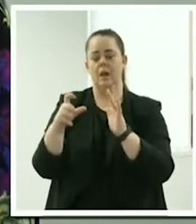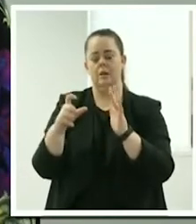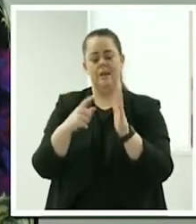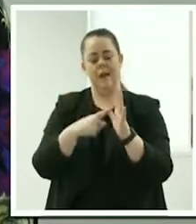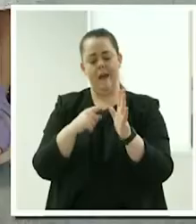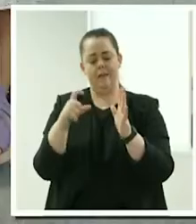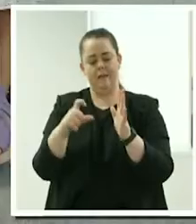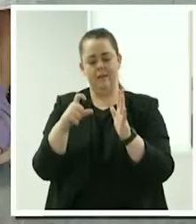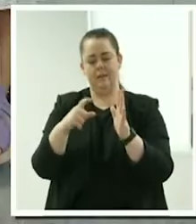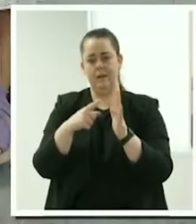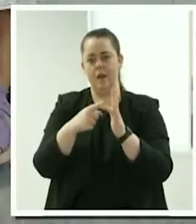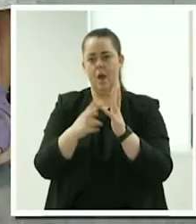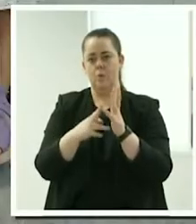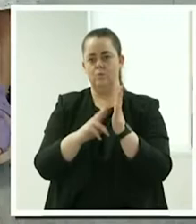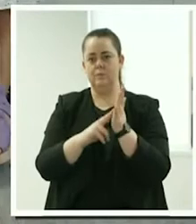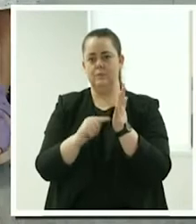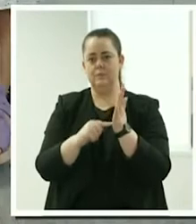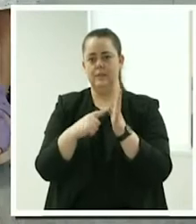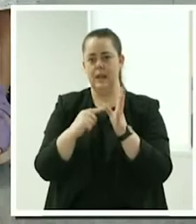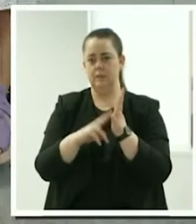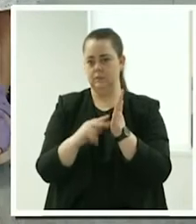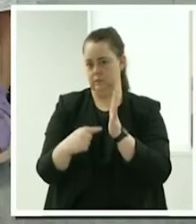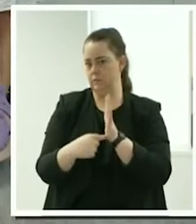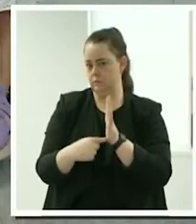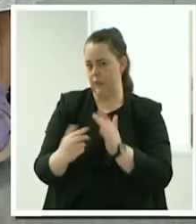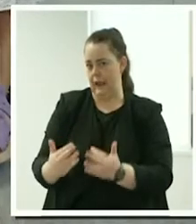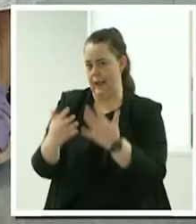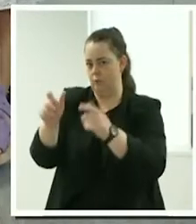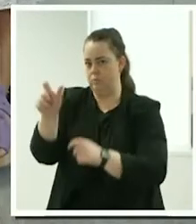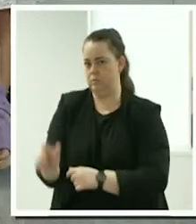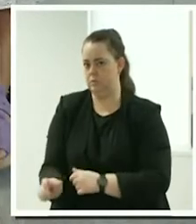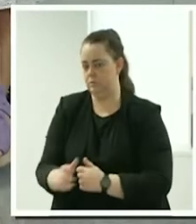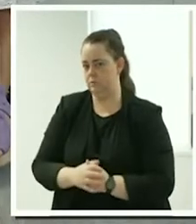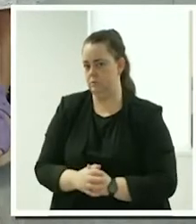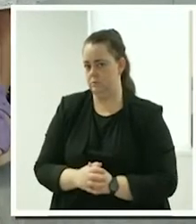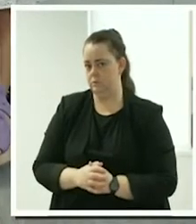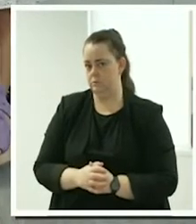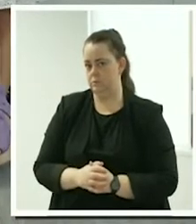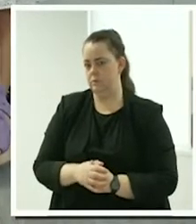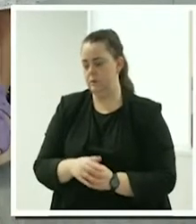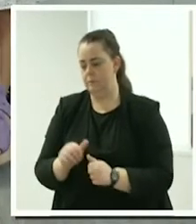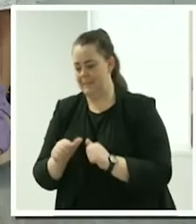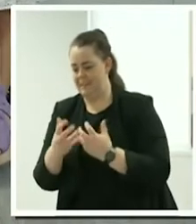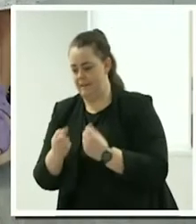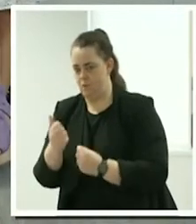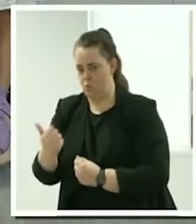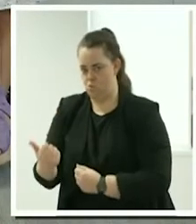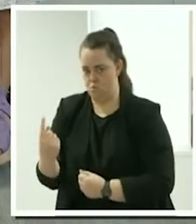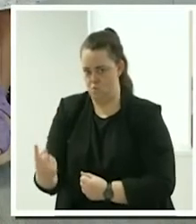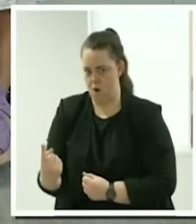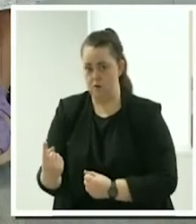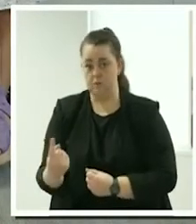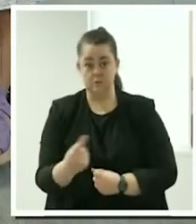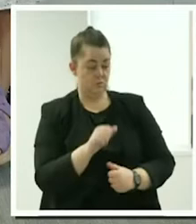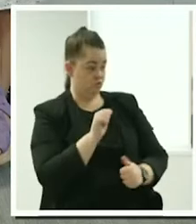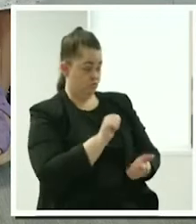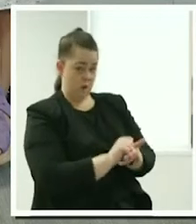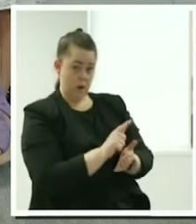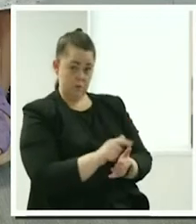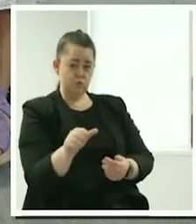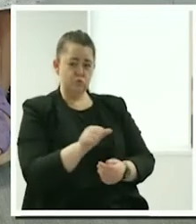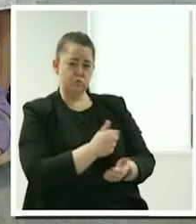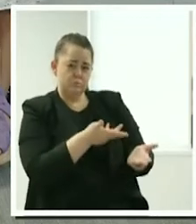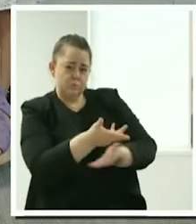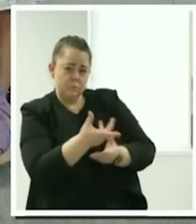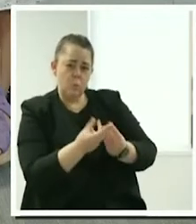Good point you've made because certainly before anyone sets up a small business, it's a good idea to talk to your trusted advisor, whether that's